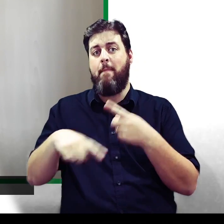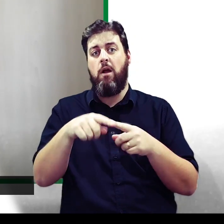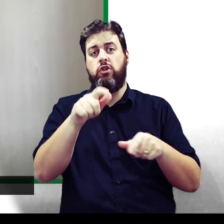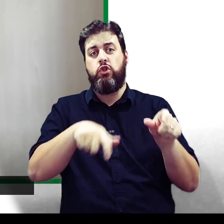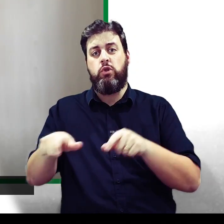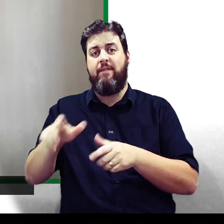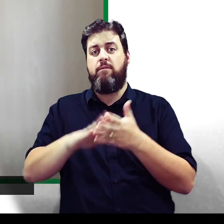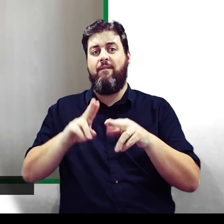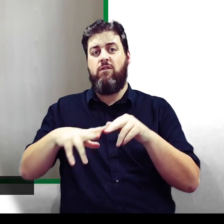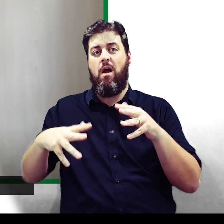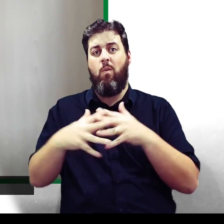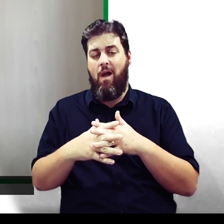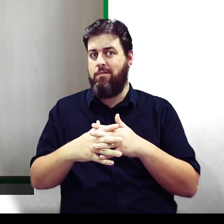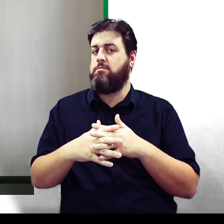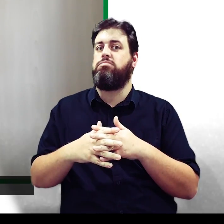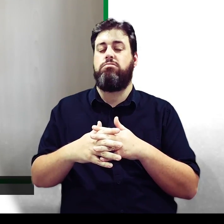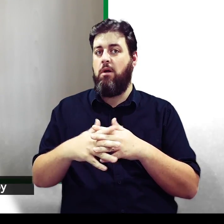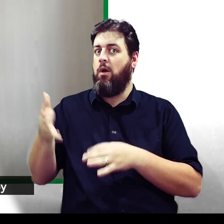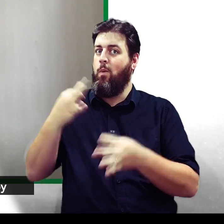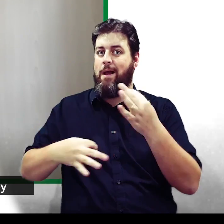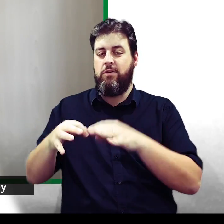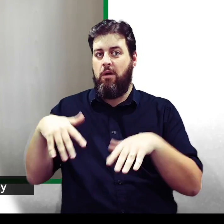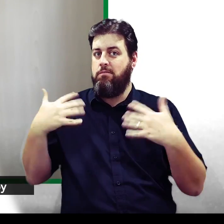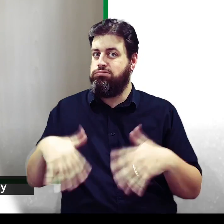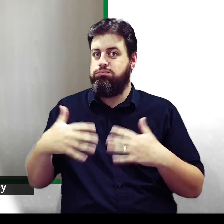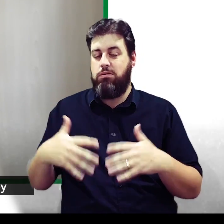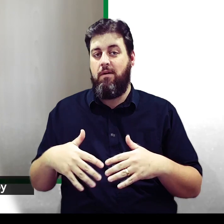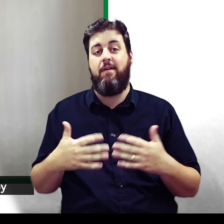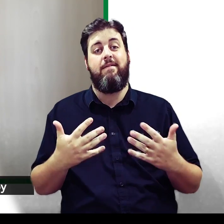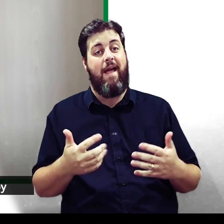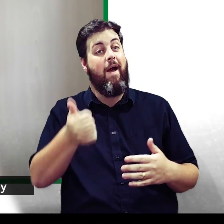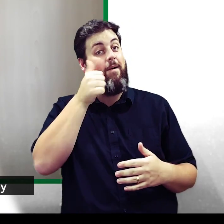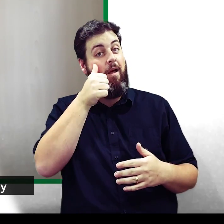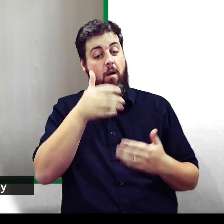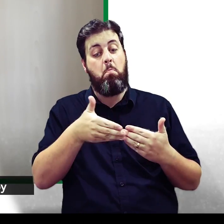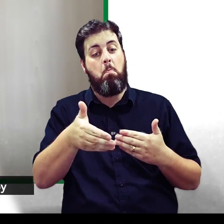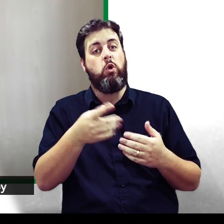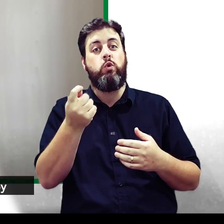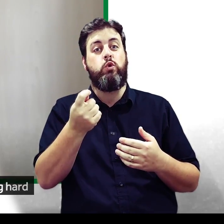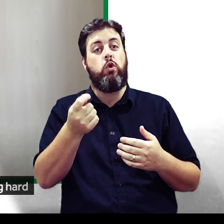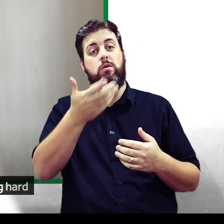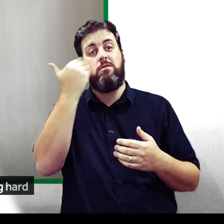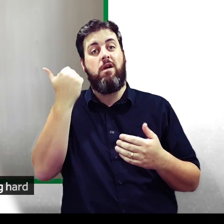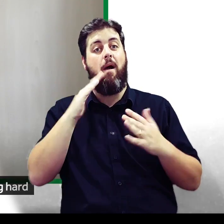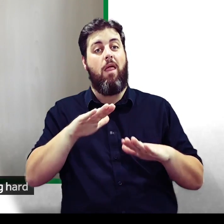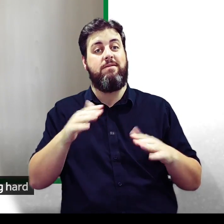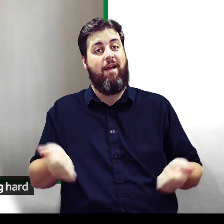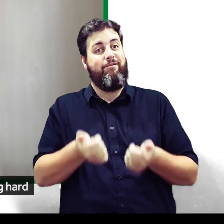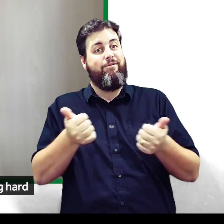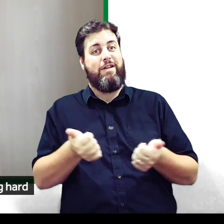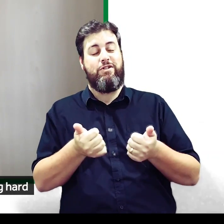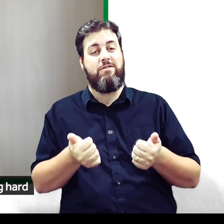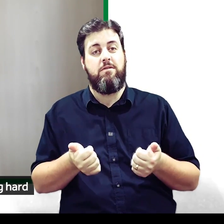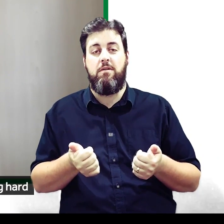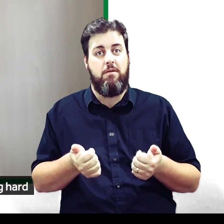at Frankwise. You asked some fascinating questions. Now, we know it's nearly the end of term, and you're all excited to enjoy the summer holidays. So it's